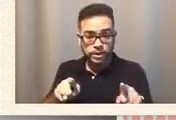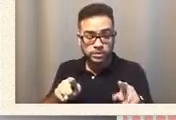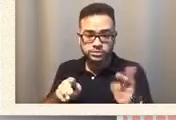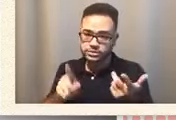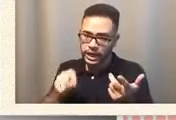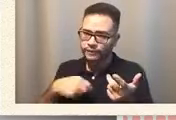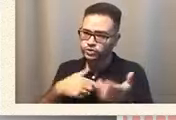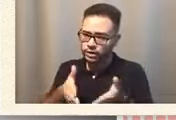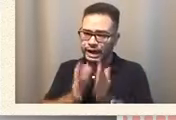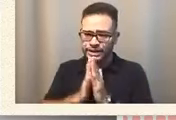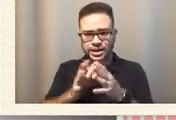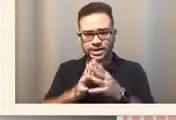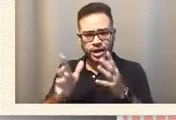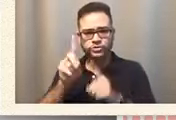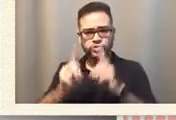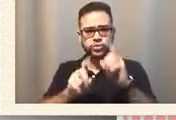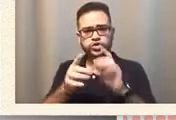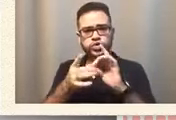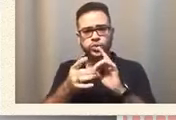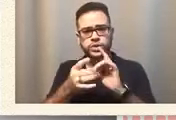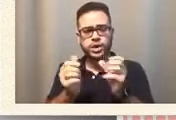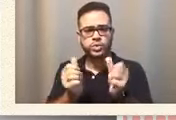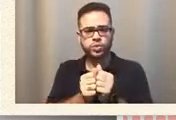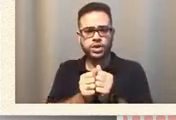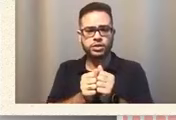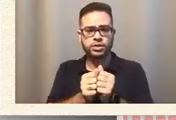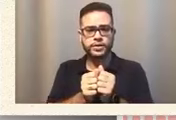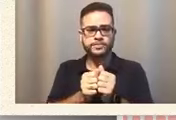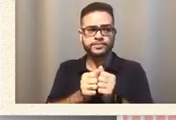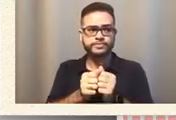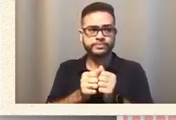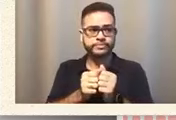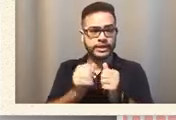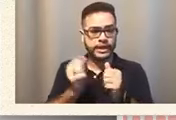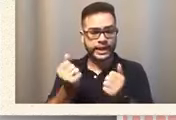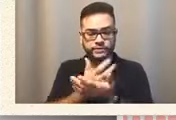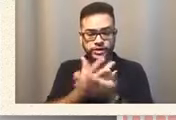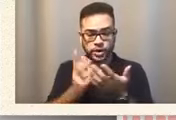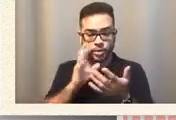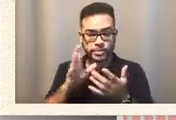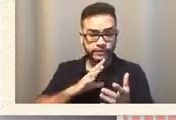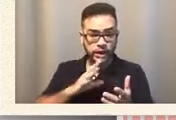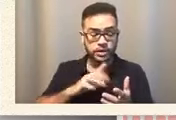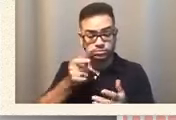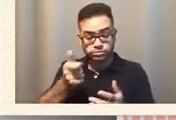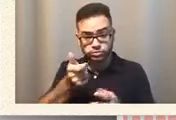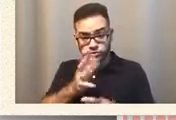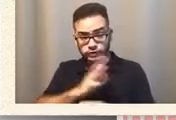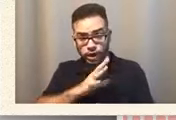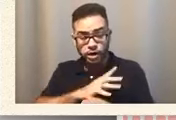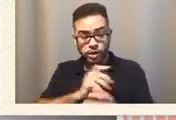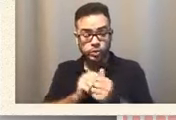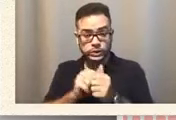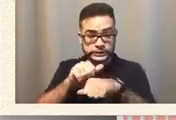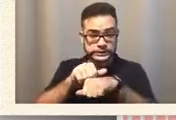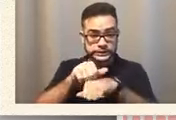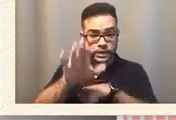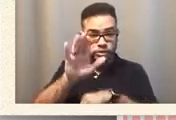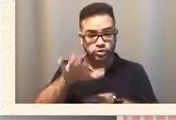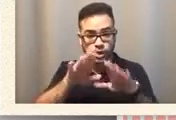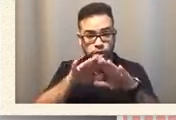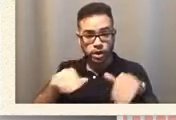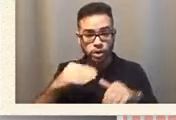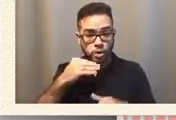questions regarding if things are going to be okay. Are you going to be okay with them sending your kid home because he has a runny